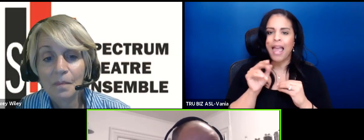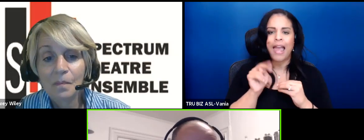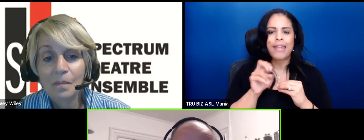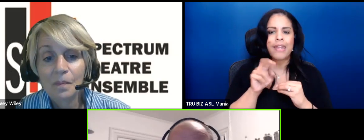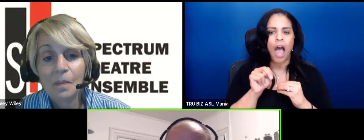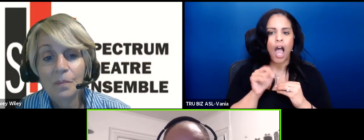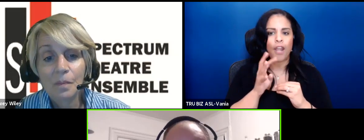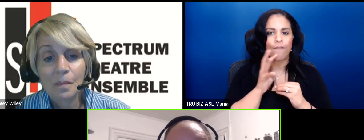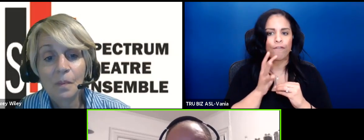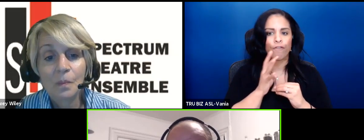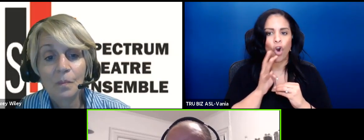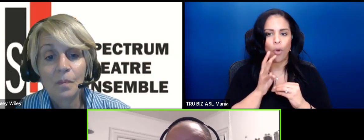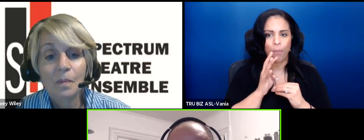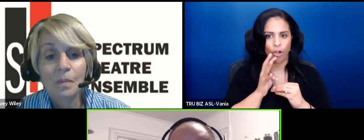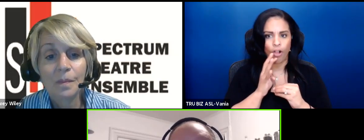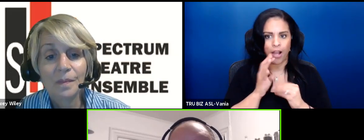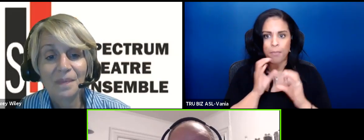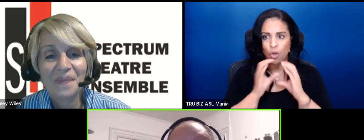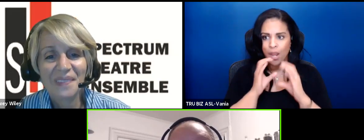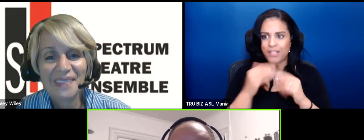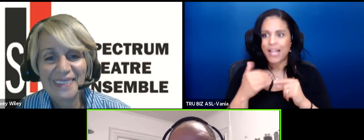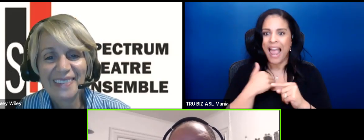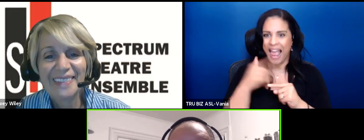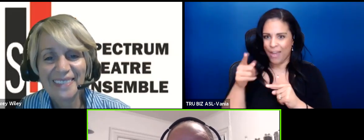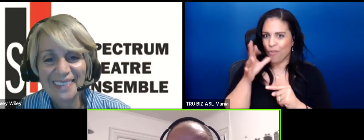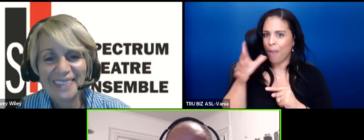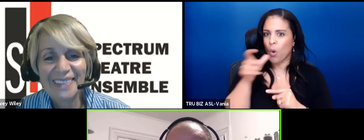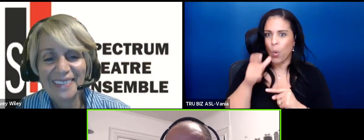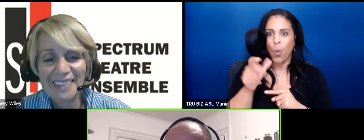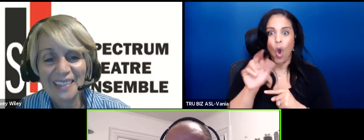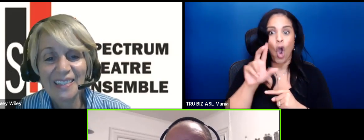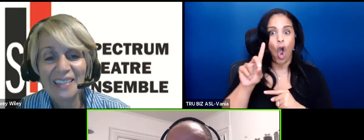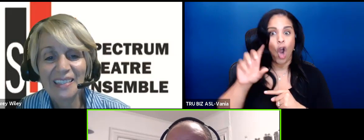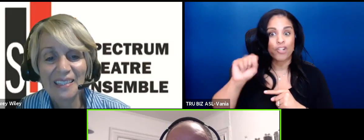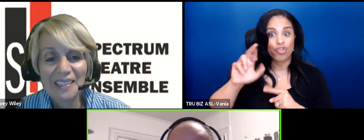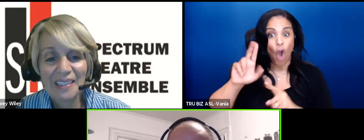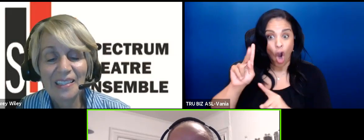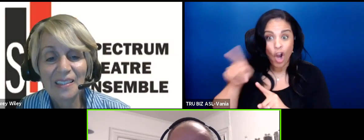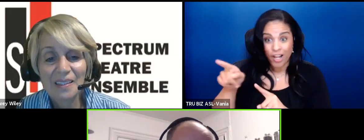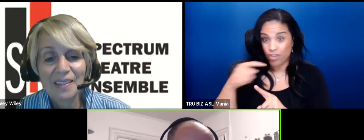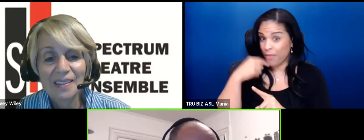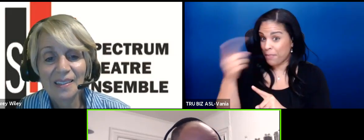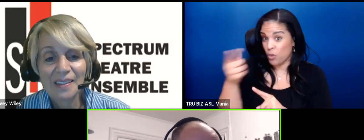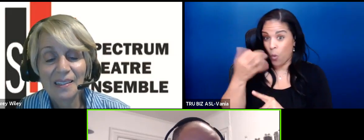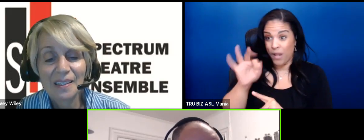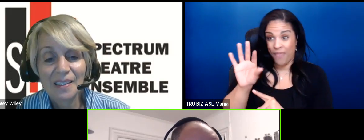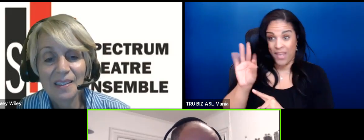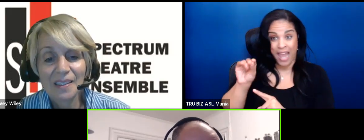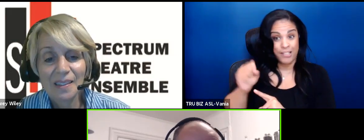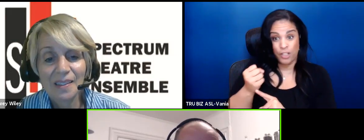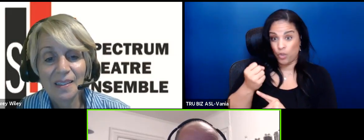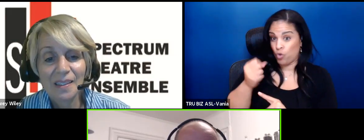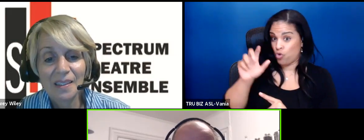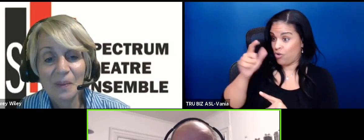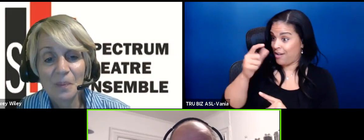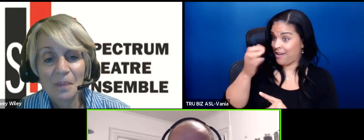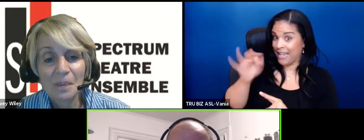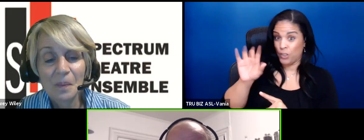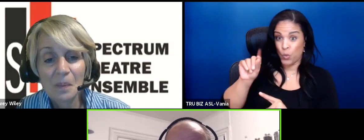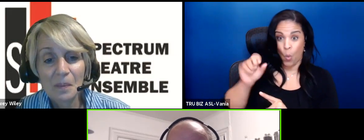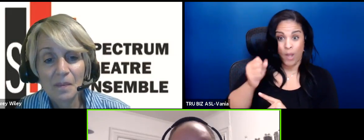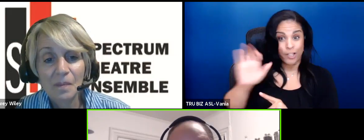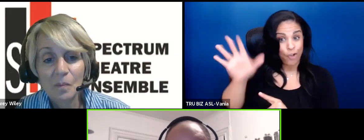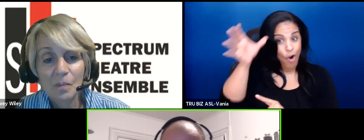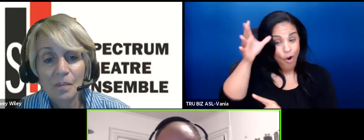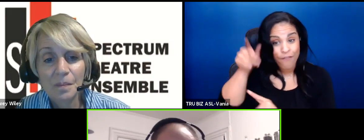because I had a grandmother that was a car shark and she had basically been told in the 1920s um you know she her father